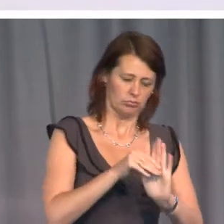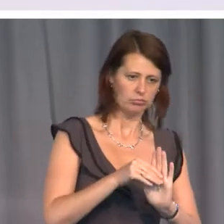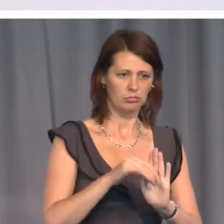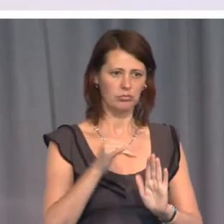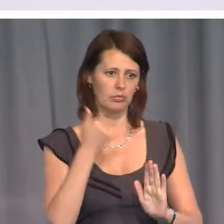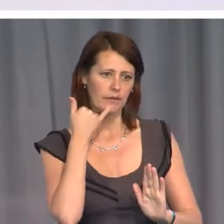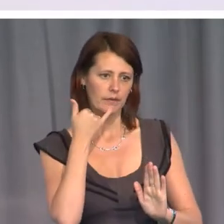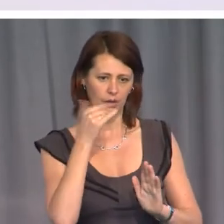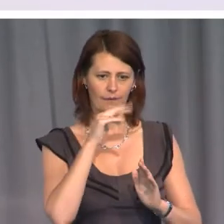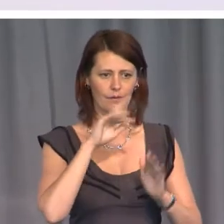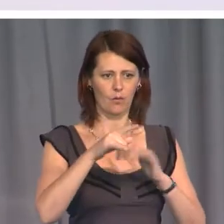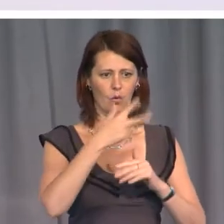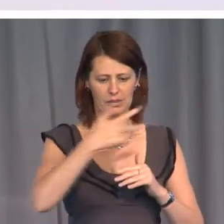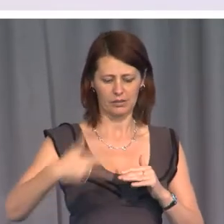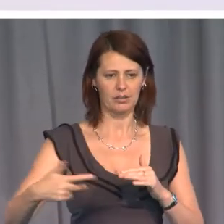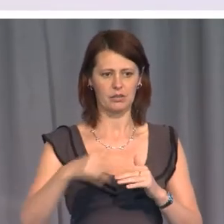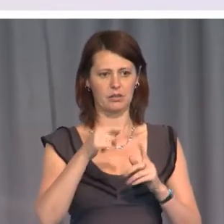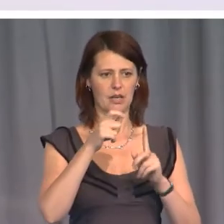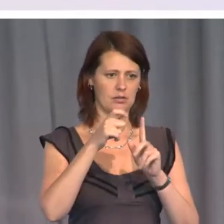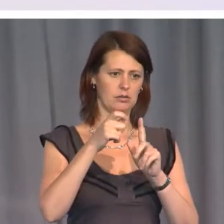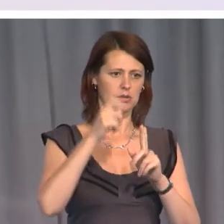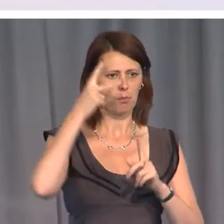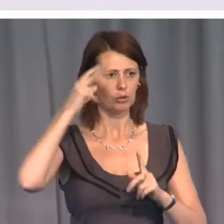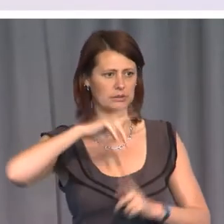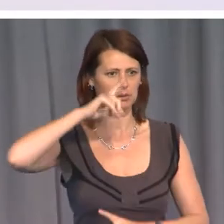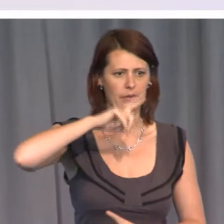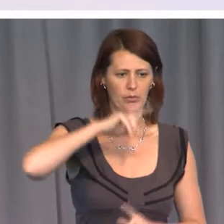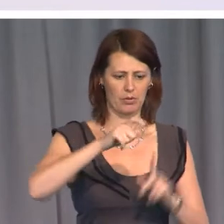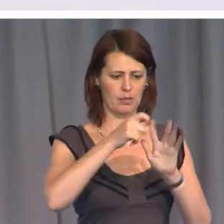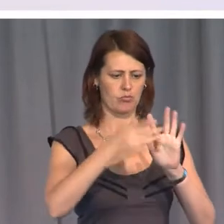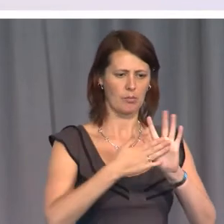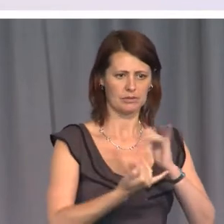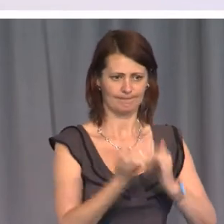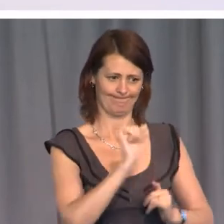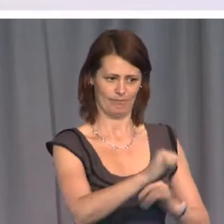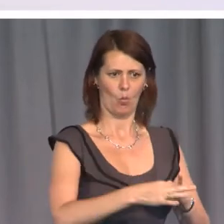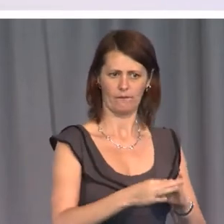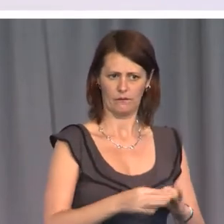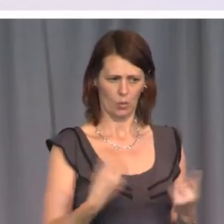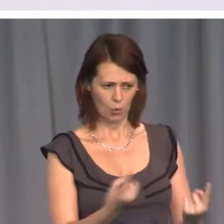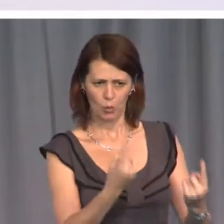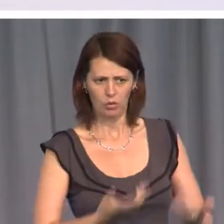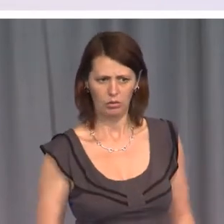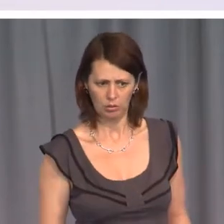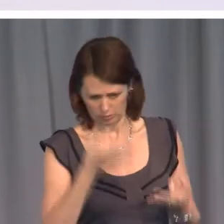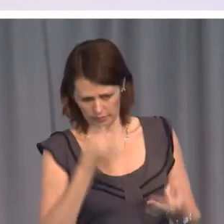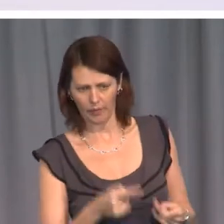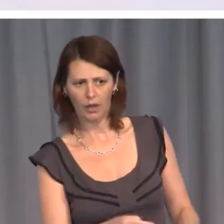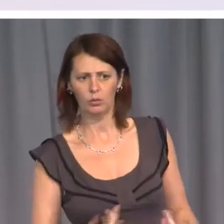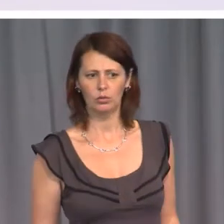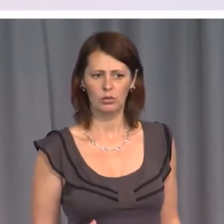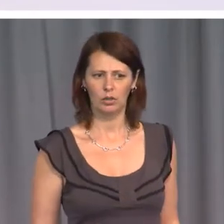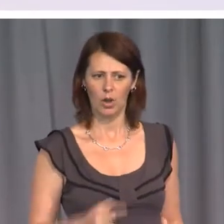of the Indonesian politicians and the Prime Minister's wife. What happened to oversight?